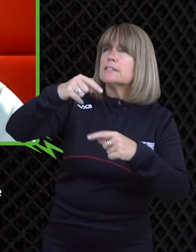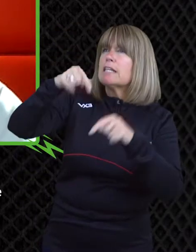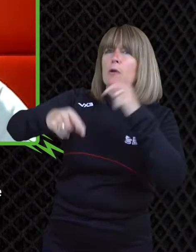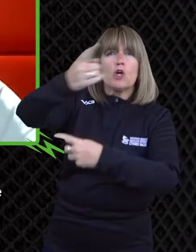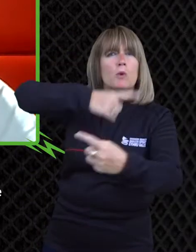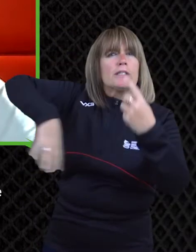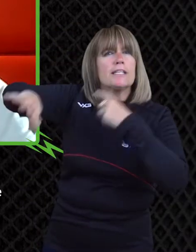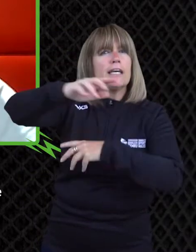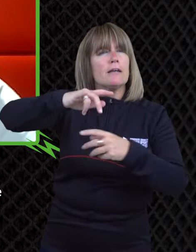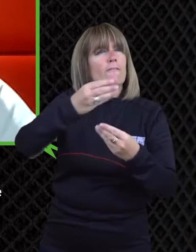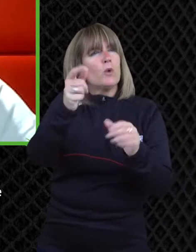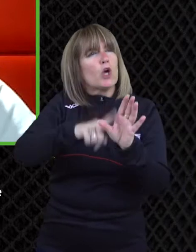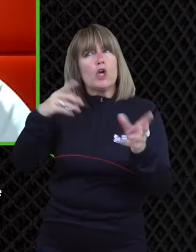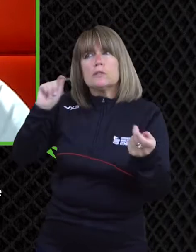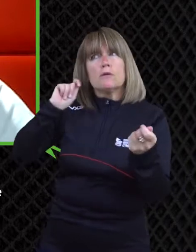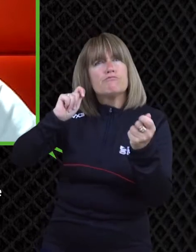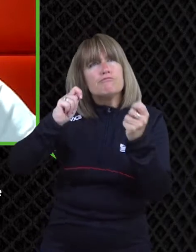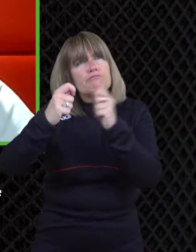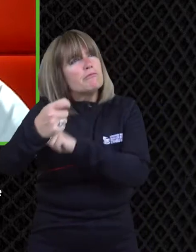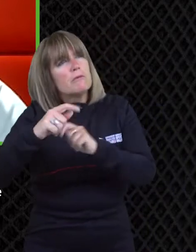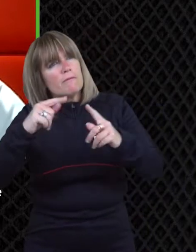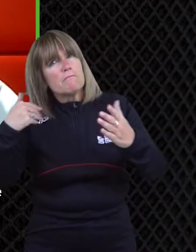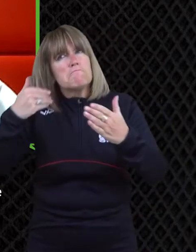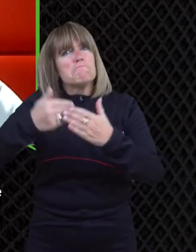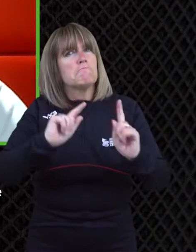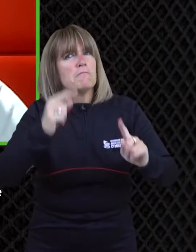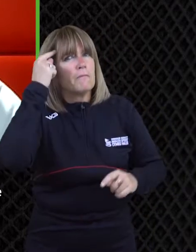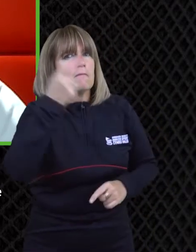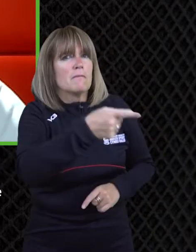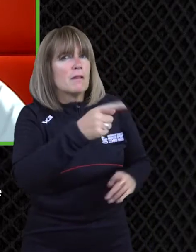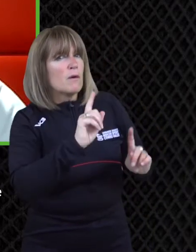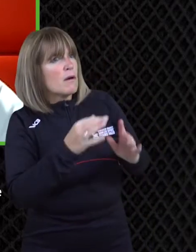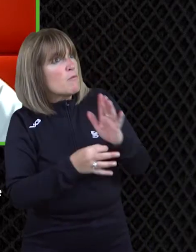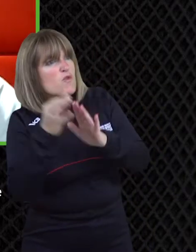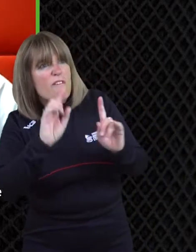wider disability community has has gone over the last few years do you think that's improved